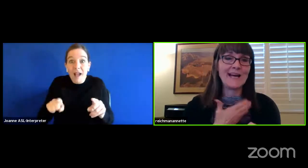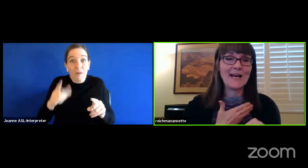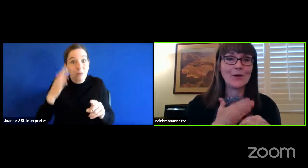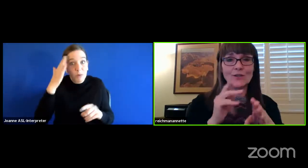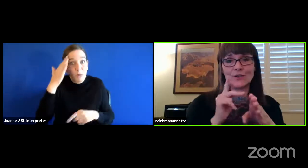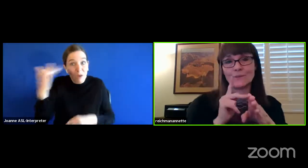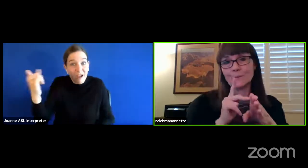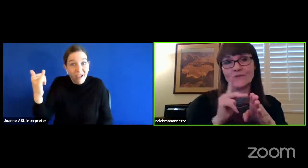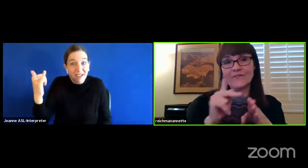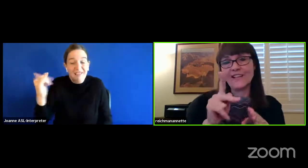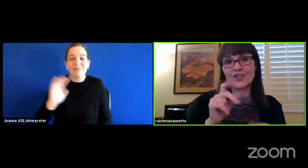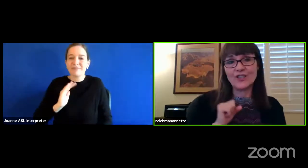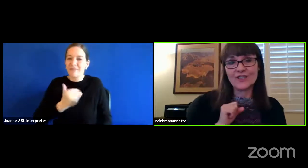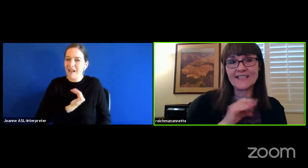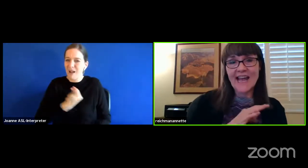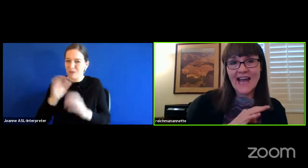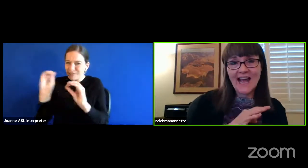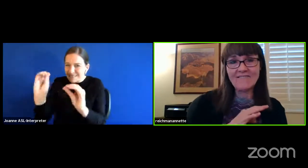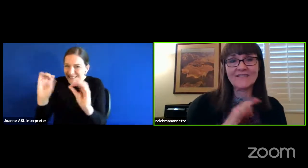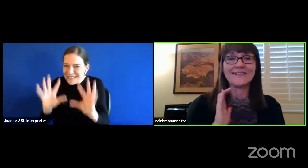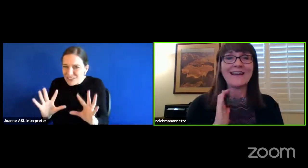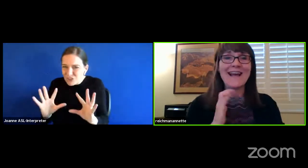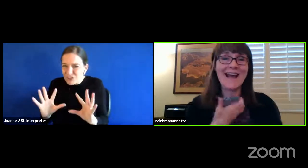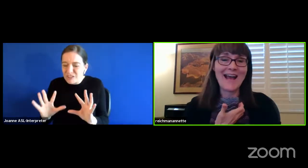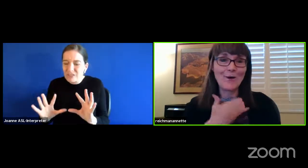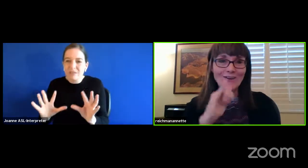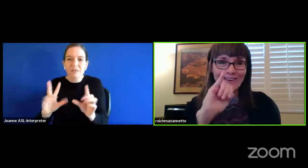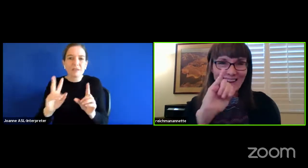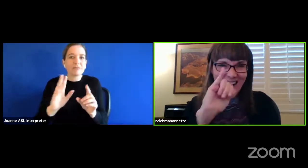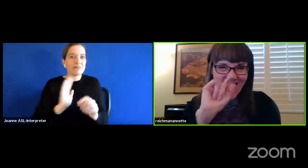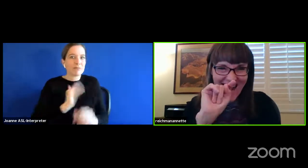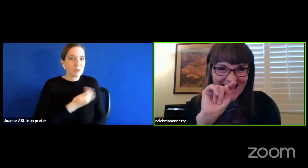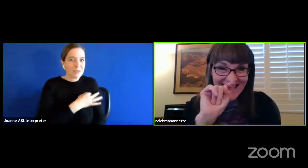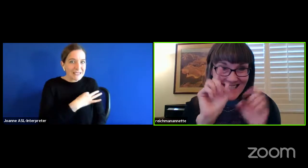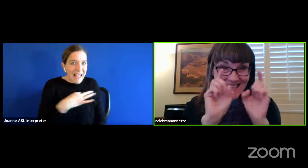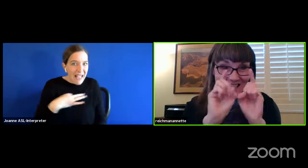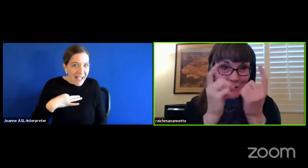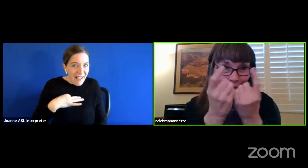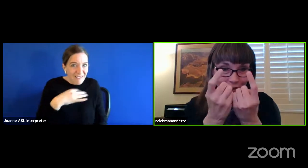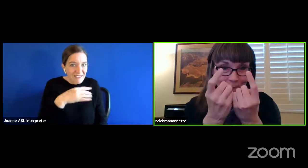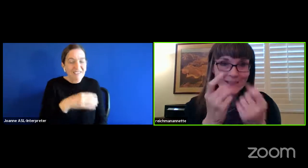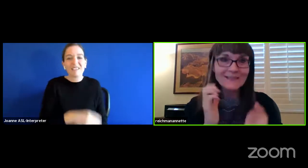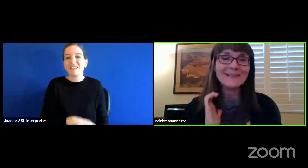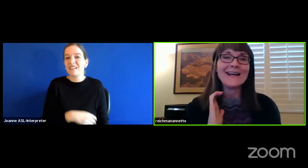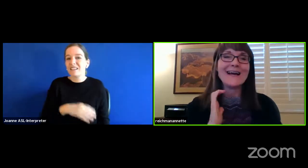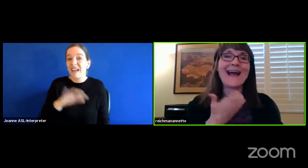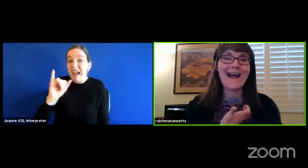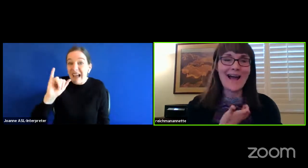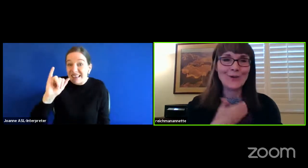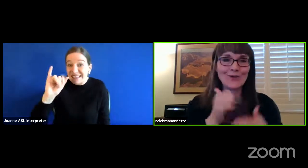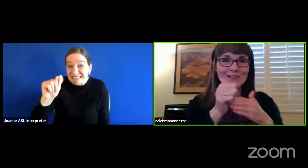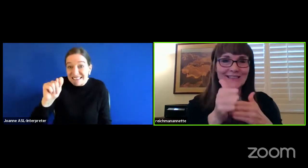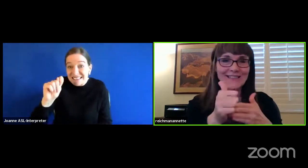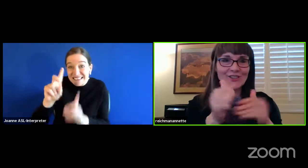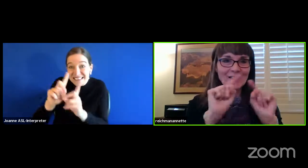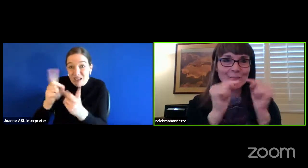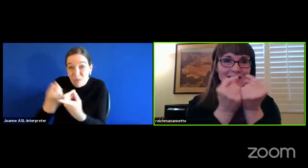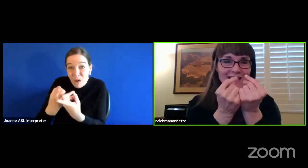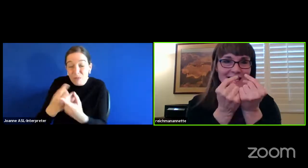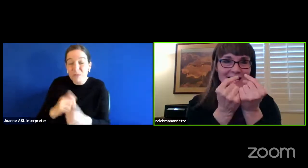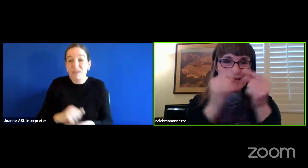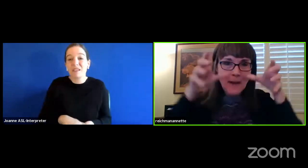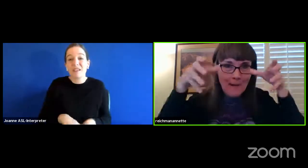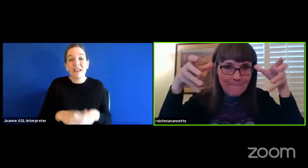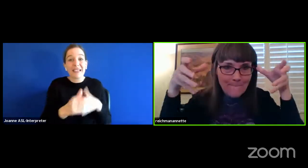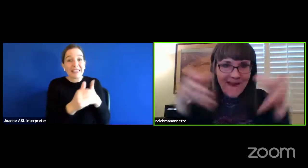our professional staff, our IT department, our leadership